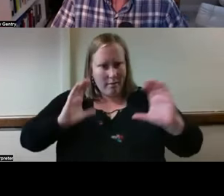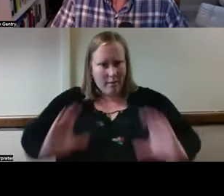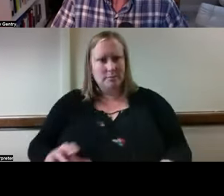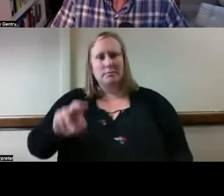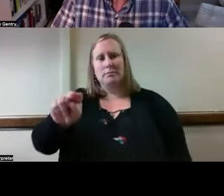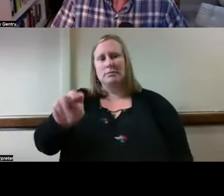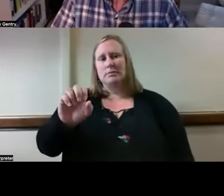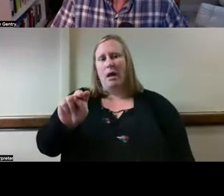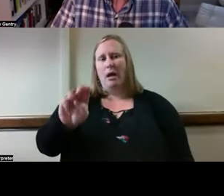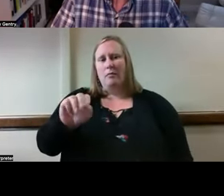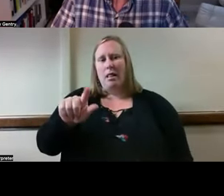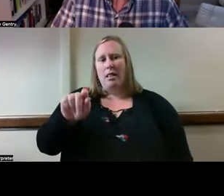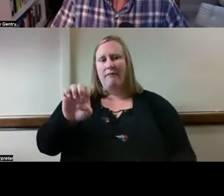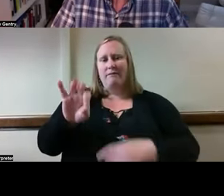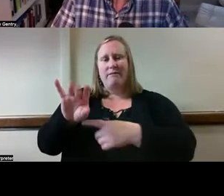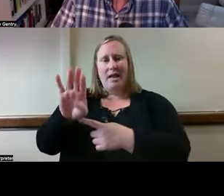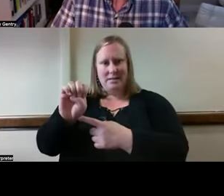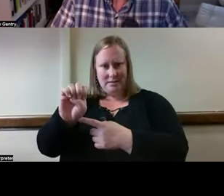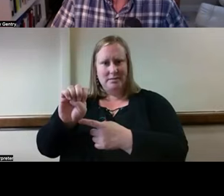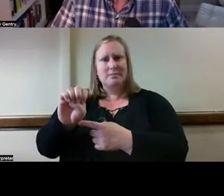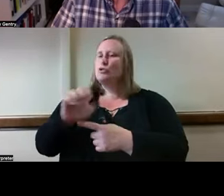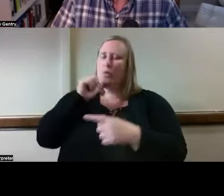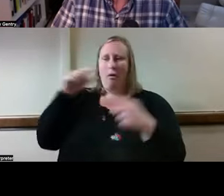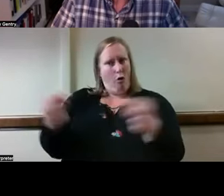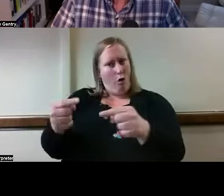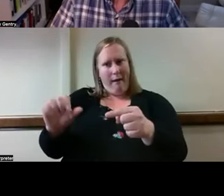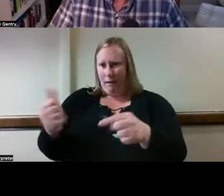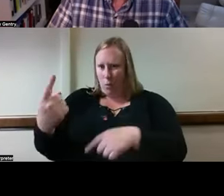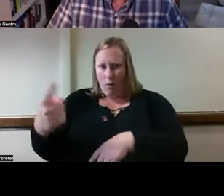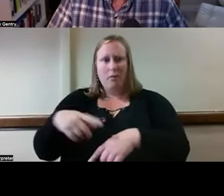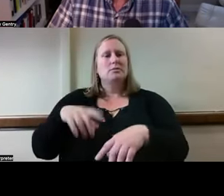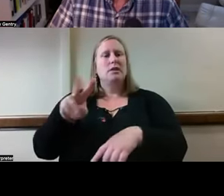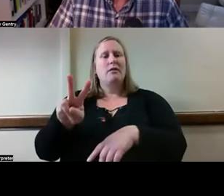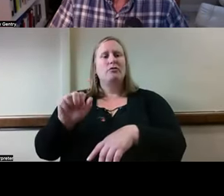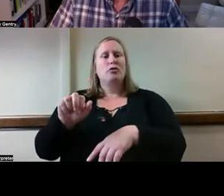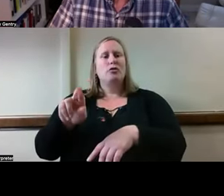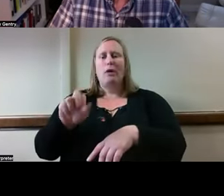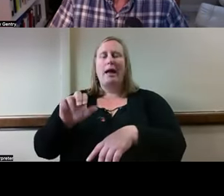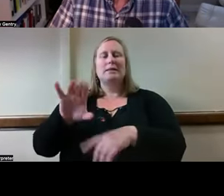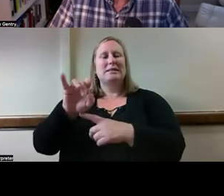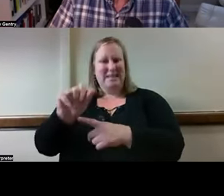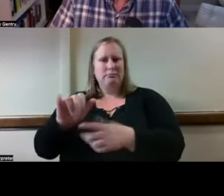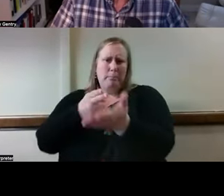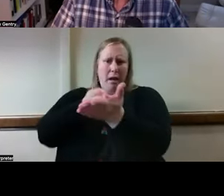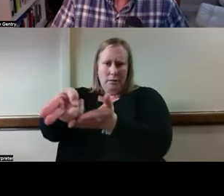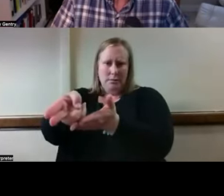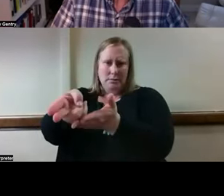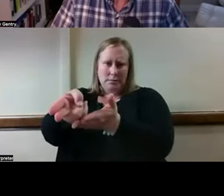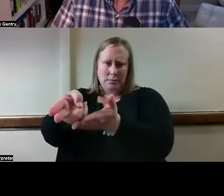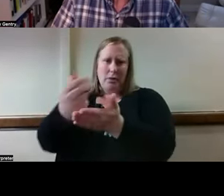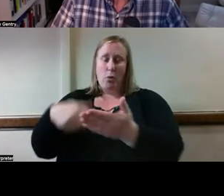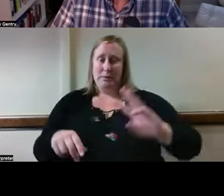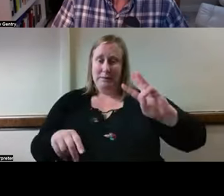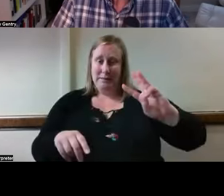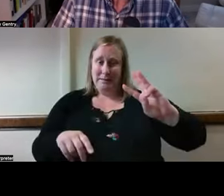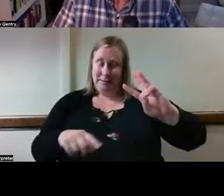do no harm. And veracity, to be honest. These are the six principles that